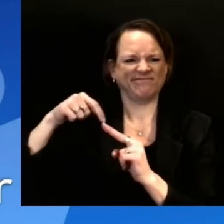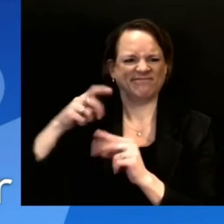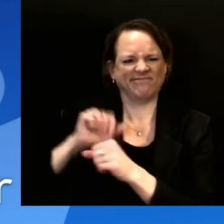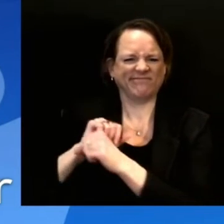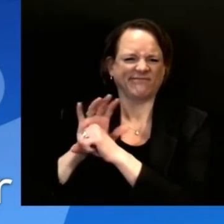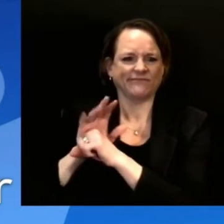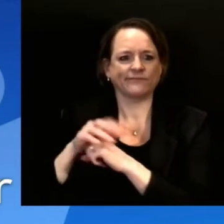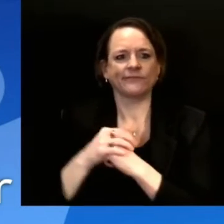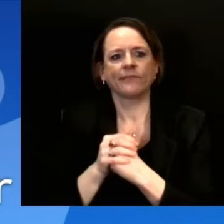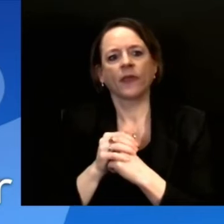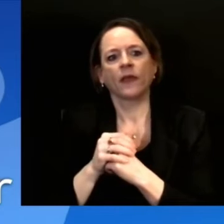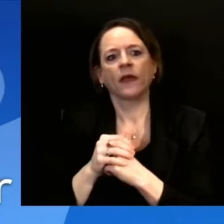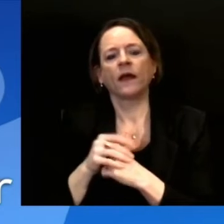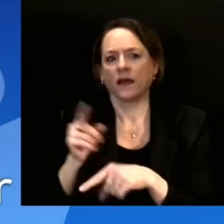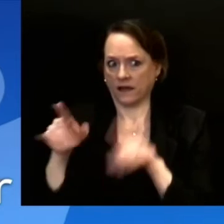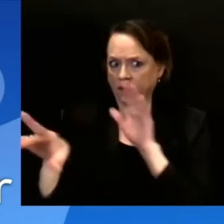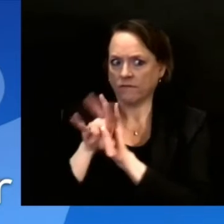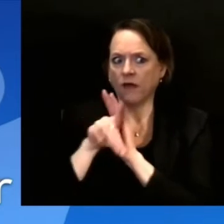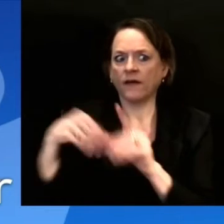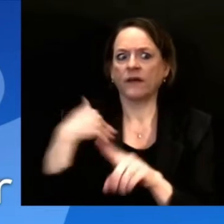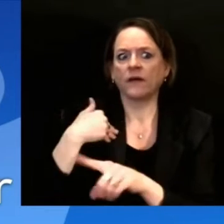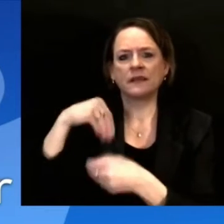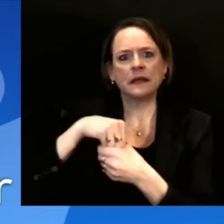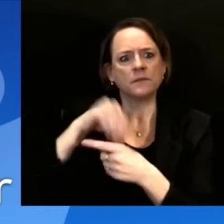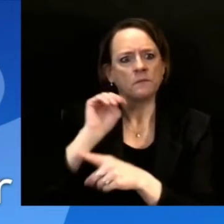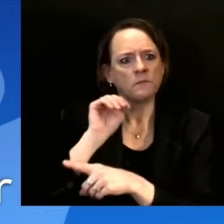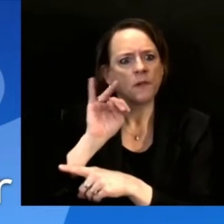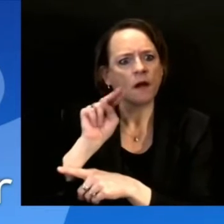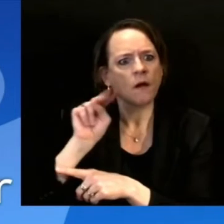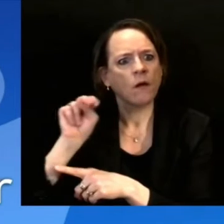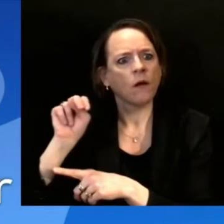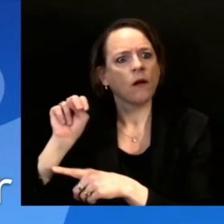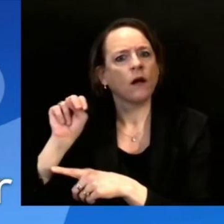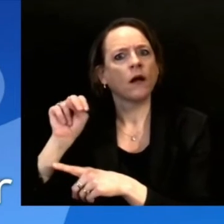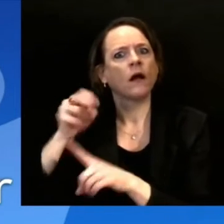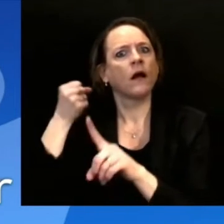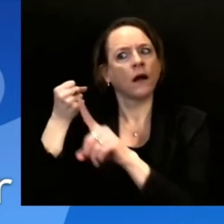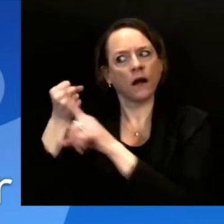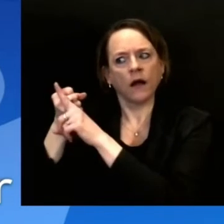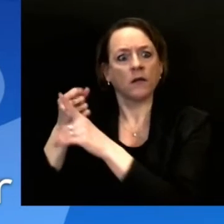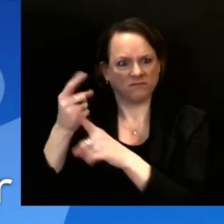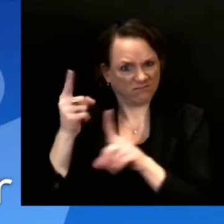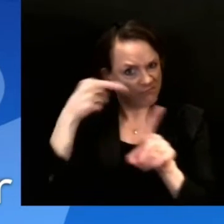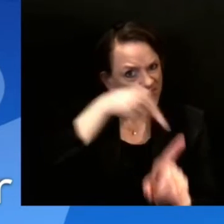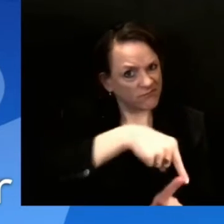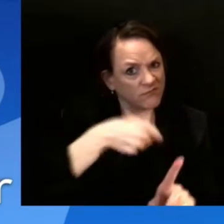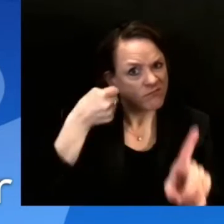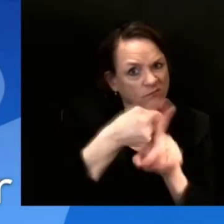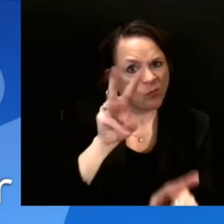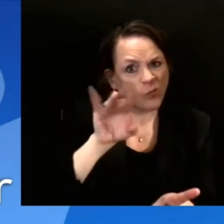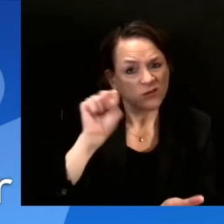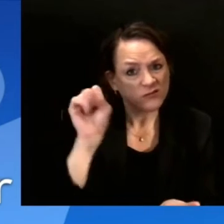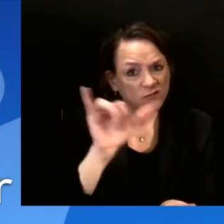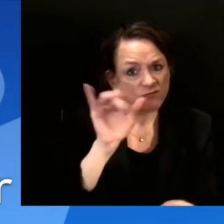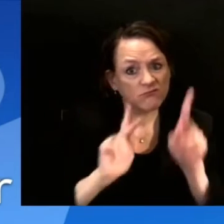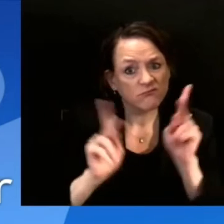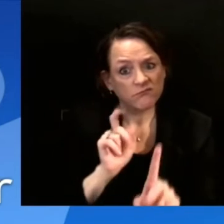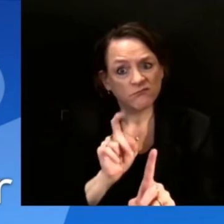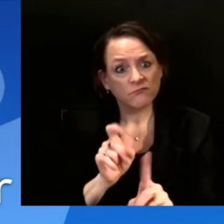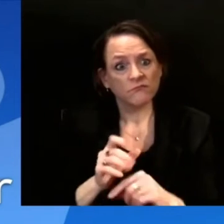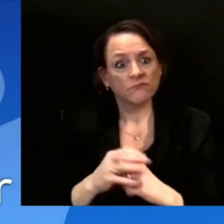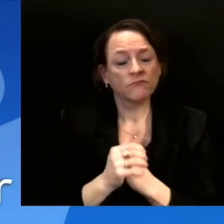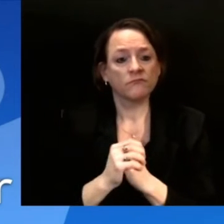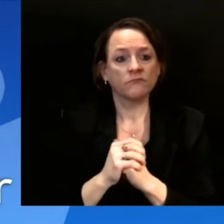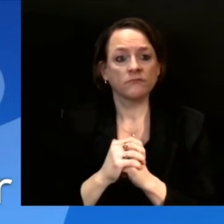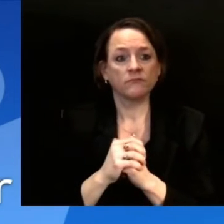hearing people talking about adding additional protections or anything like that. Is anything like that recommended? You know, do you have any